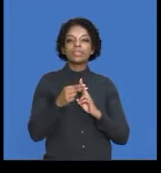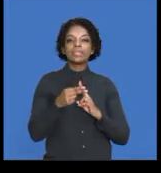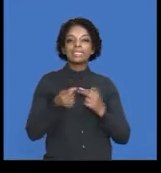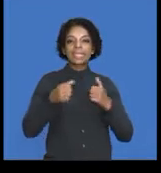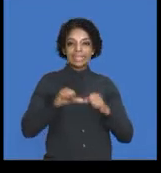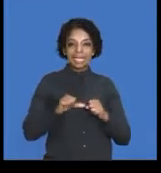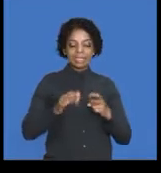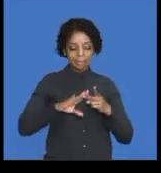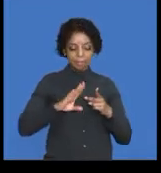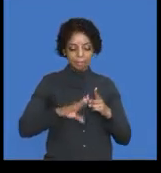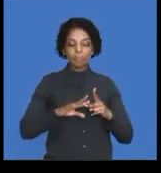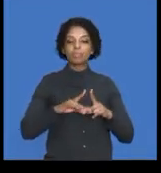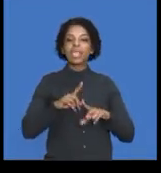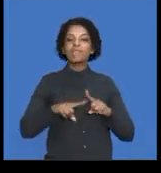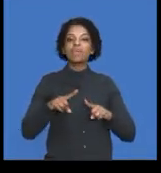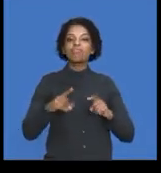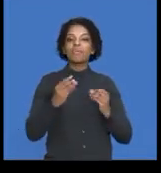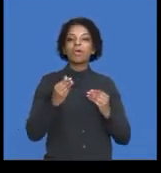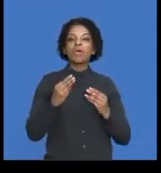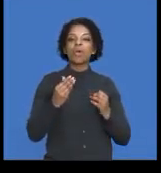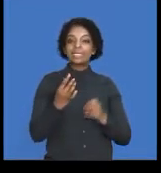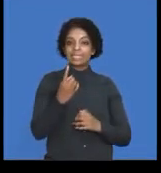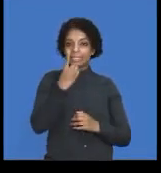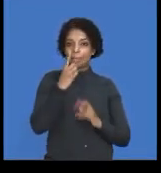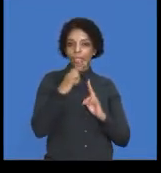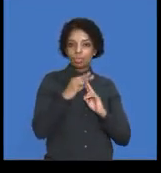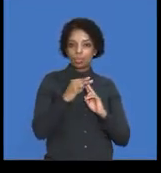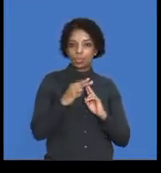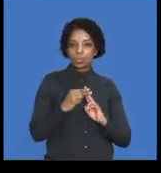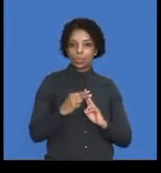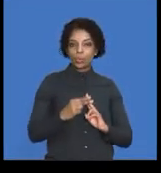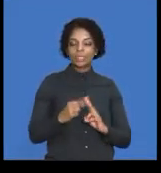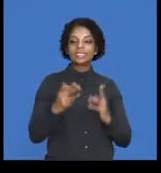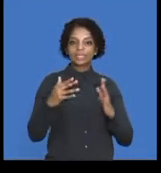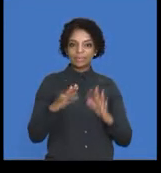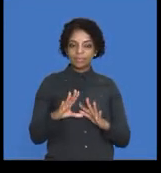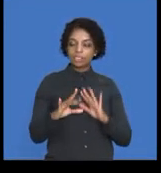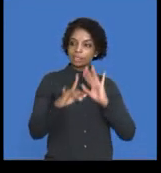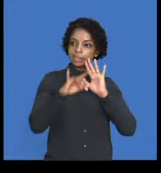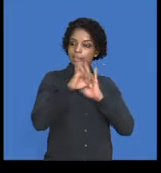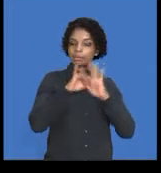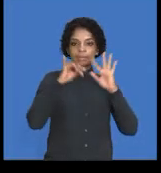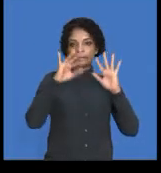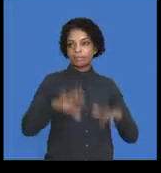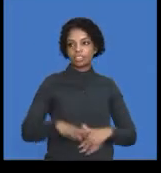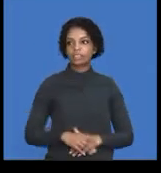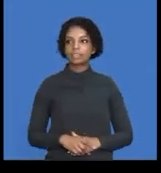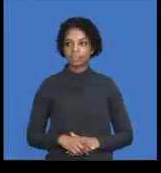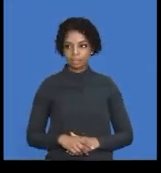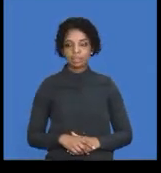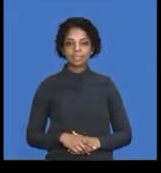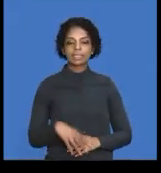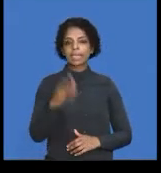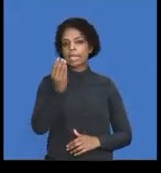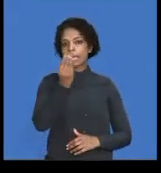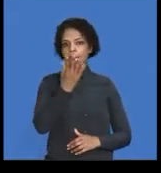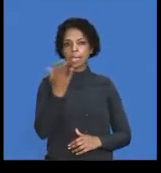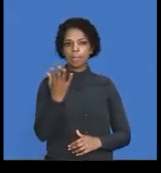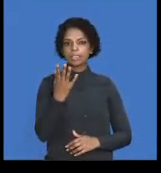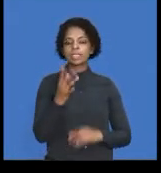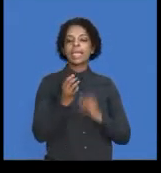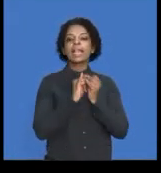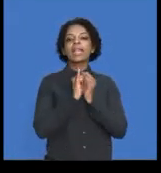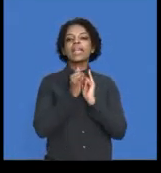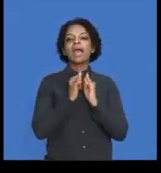cost per unit. Let's identify that one. My variable cost per unit is 11